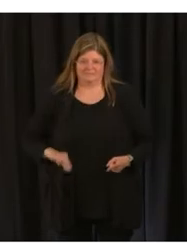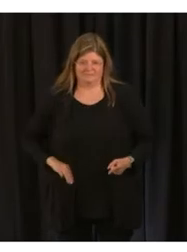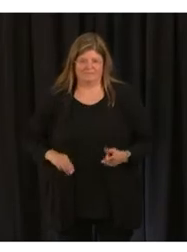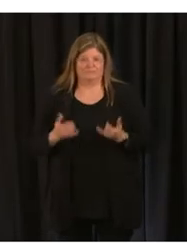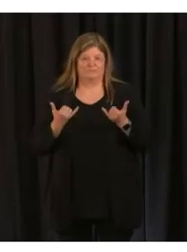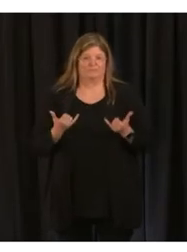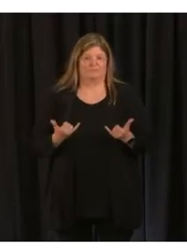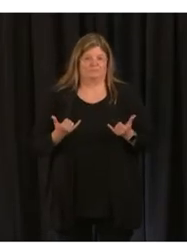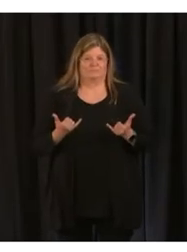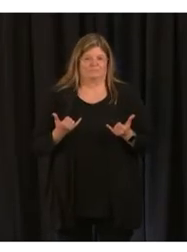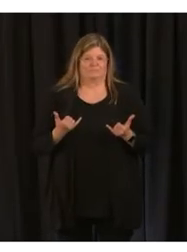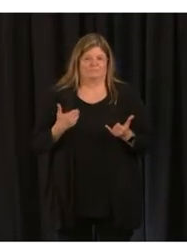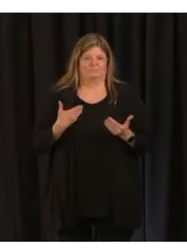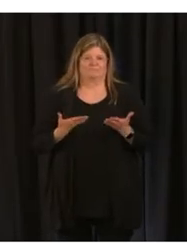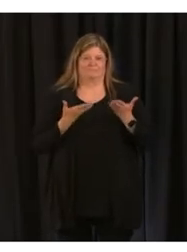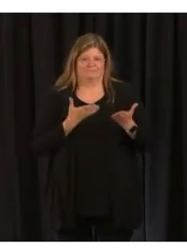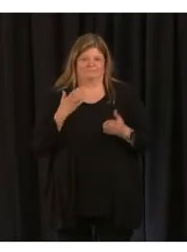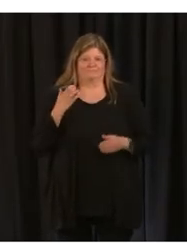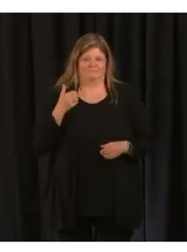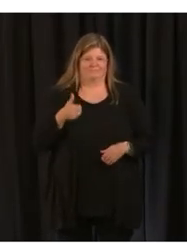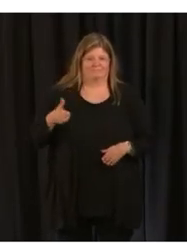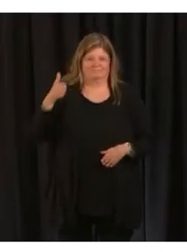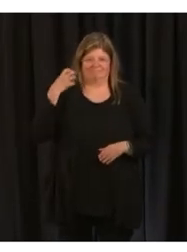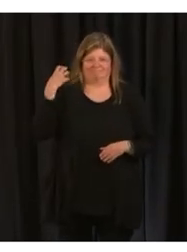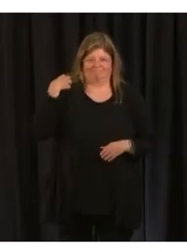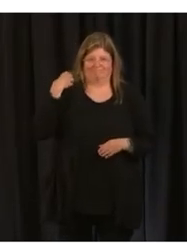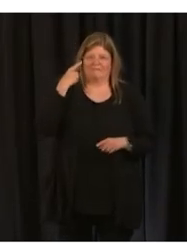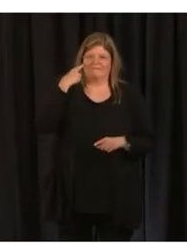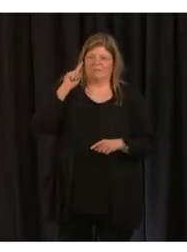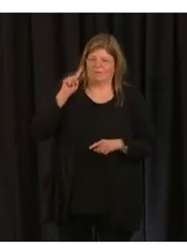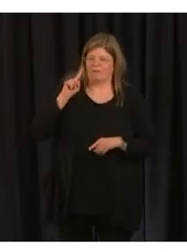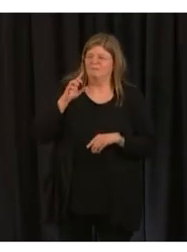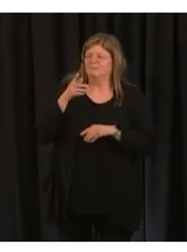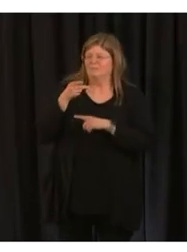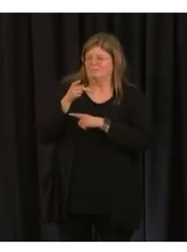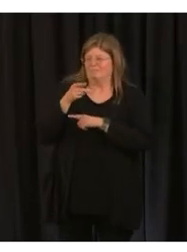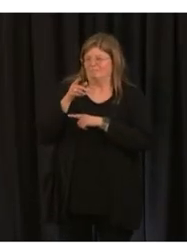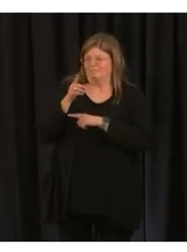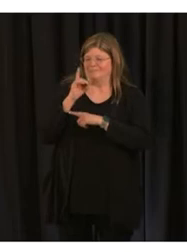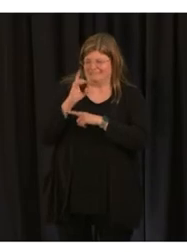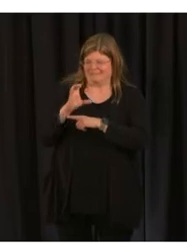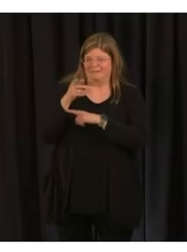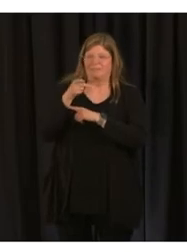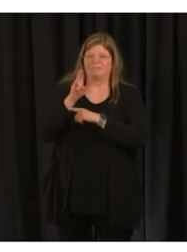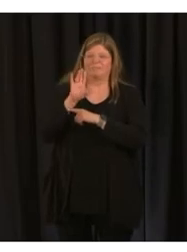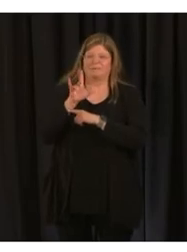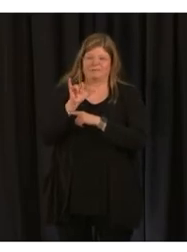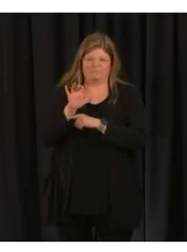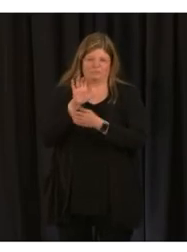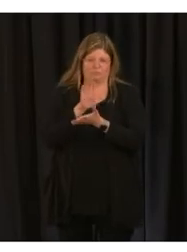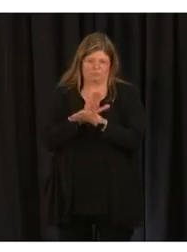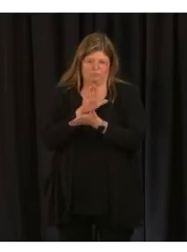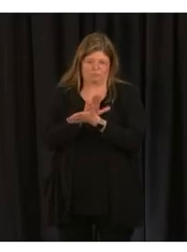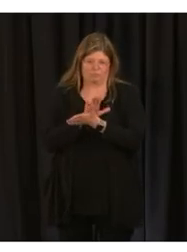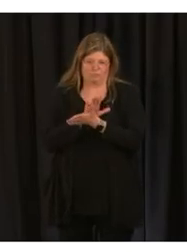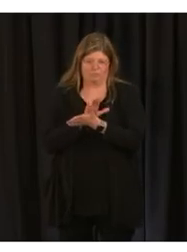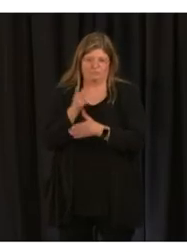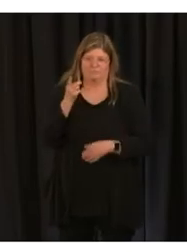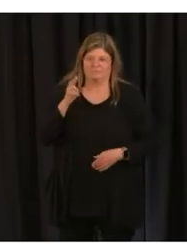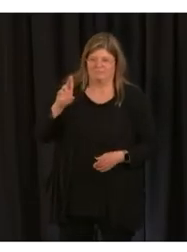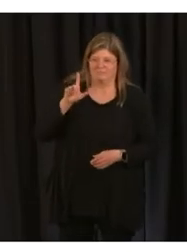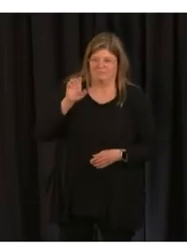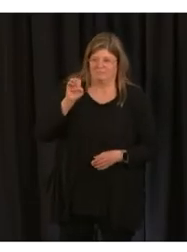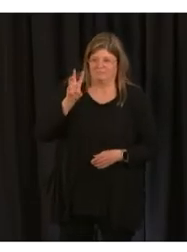providing an update on the Term 3 reopening of DC Public Schools. Before we get started I'd like to remind